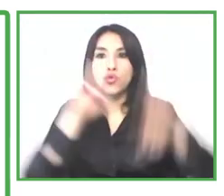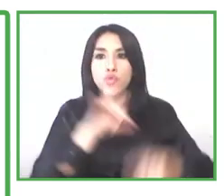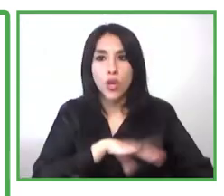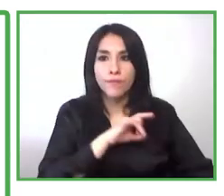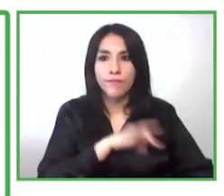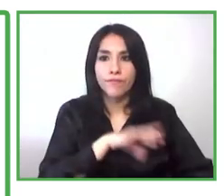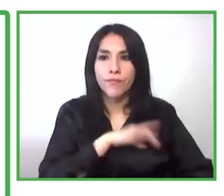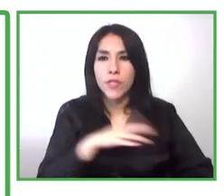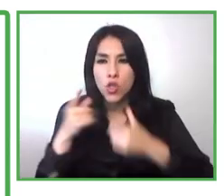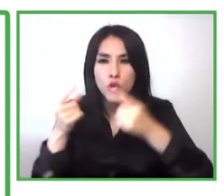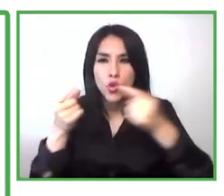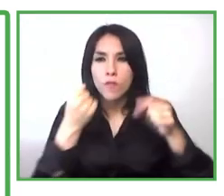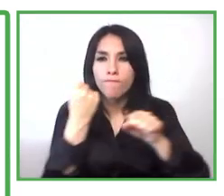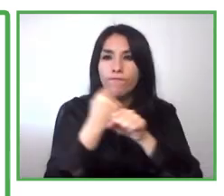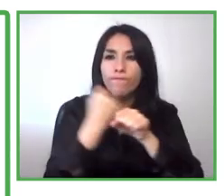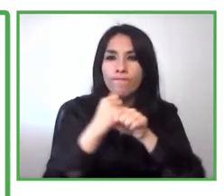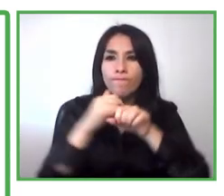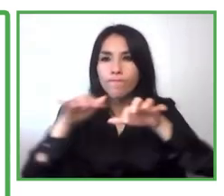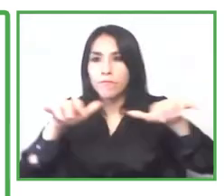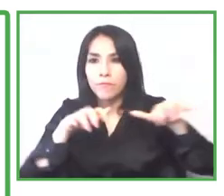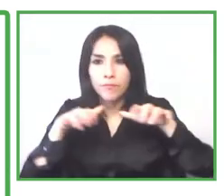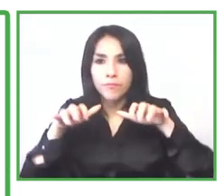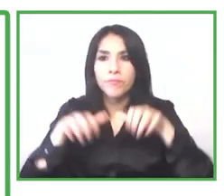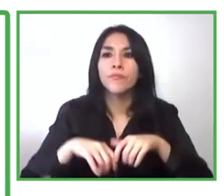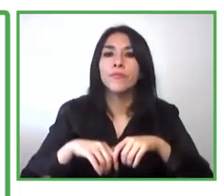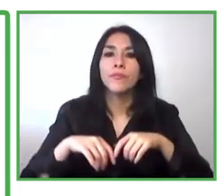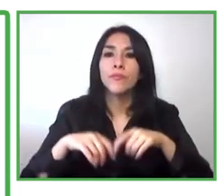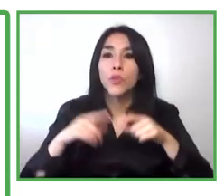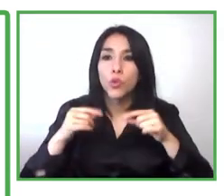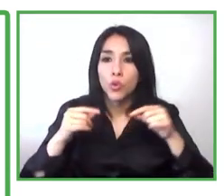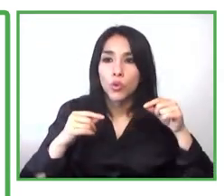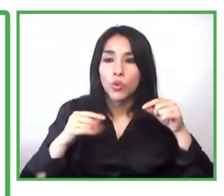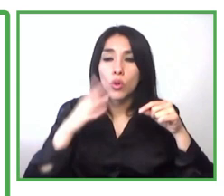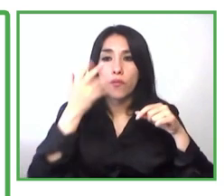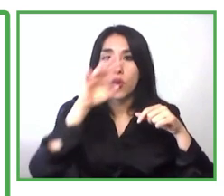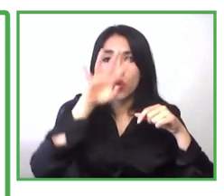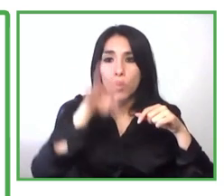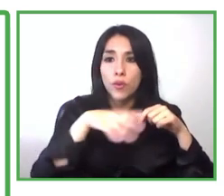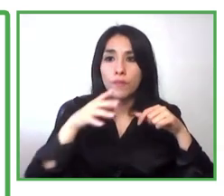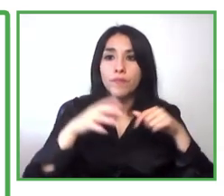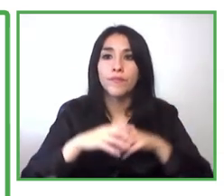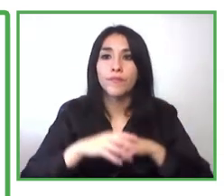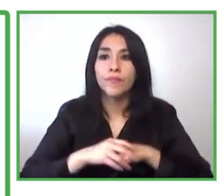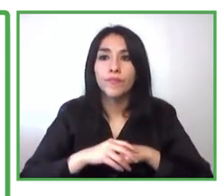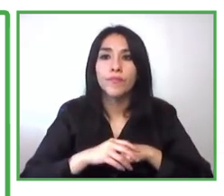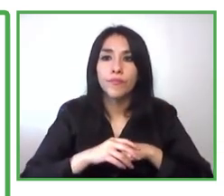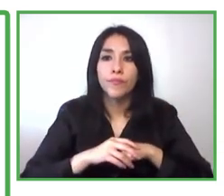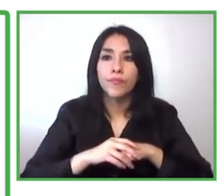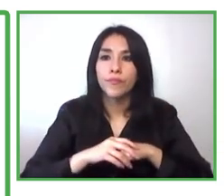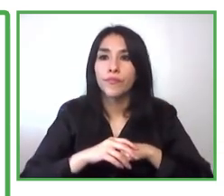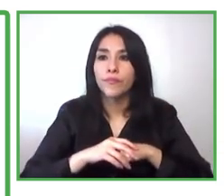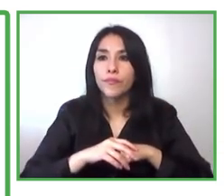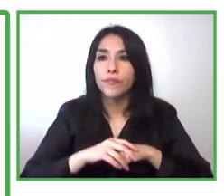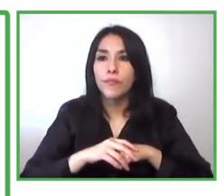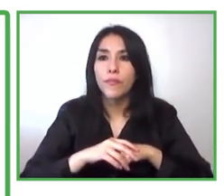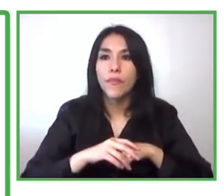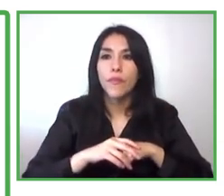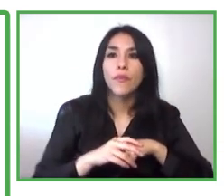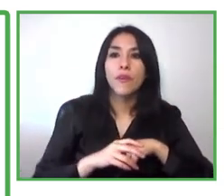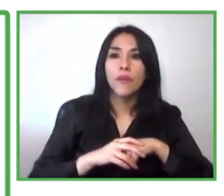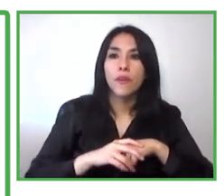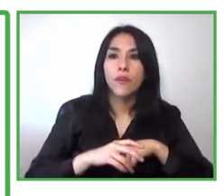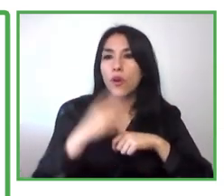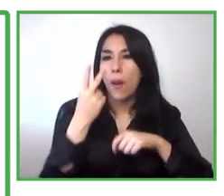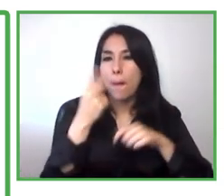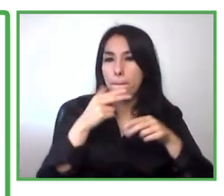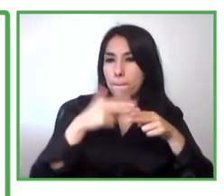laboratory and we develop a combine 3d so that people could